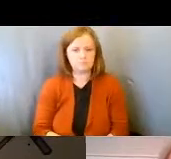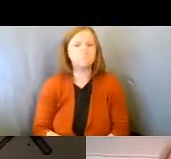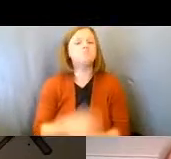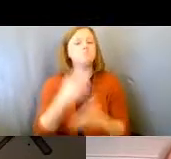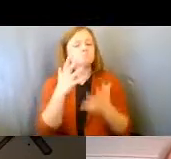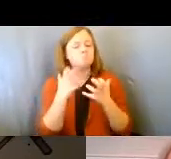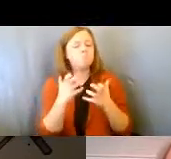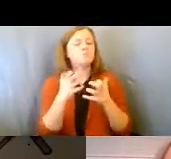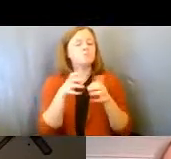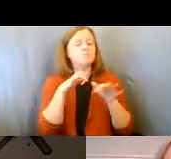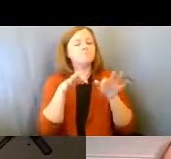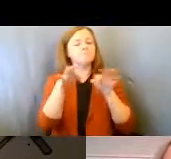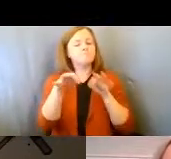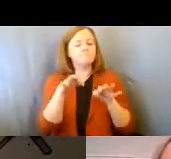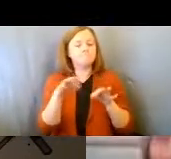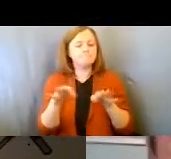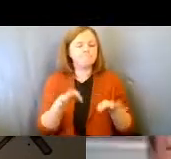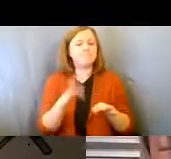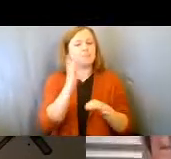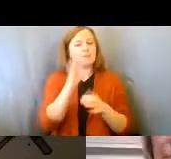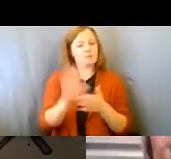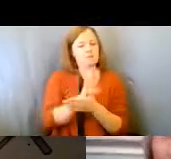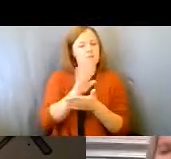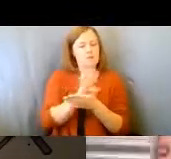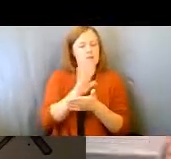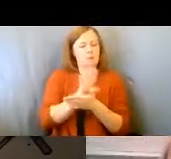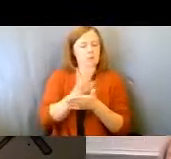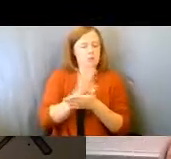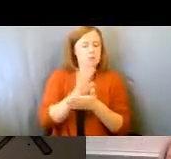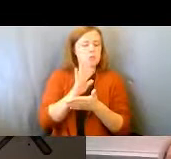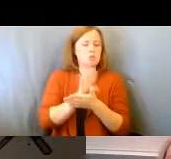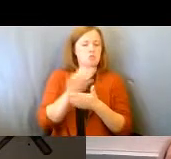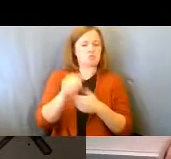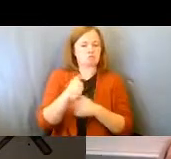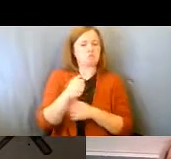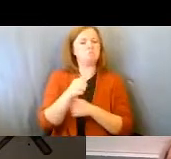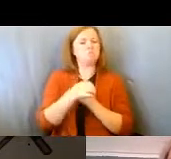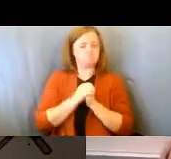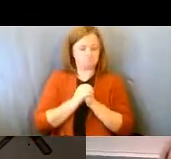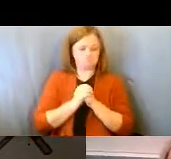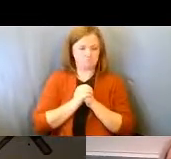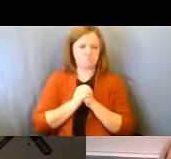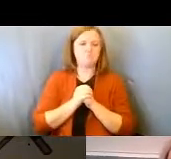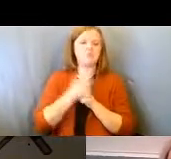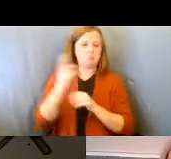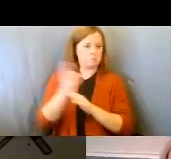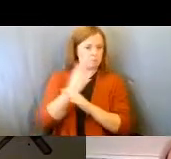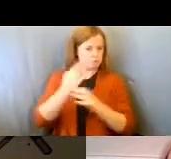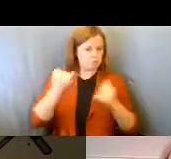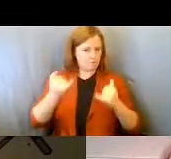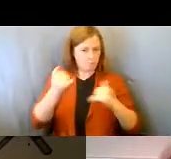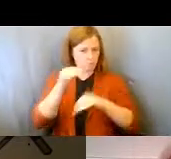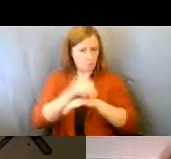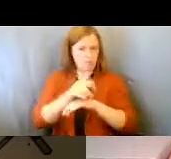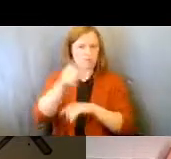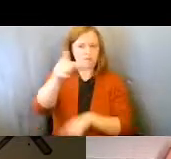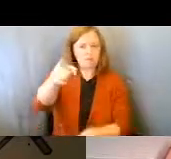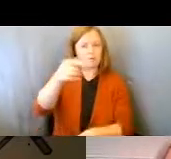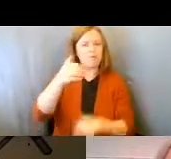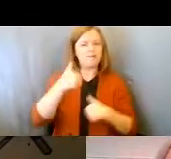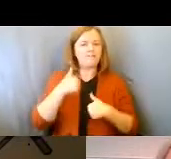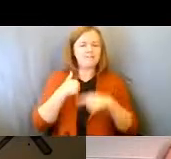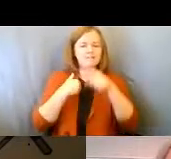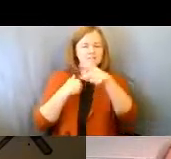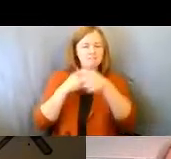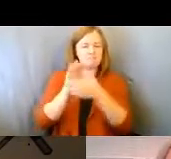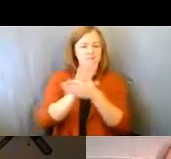familiarize you a little bit with some of the handouts tonight. Um, first of all, you all have a, um, just kind of